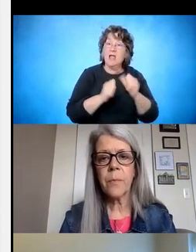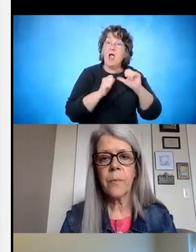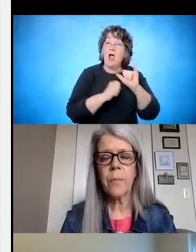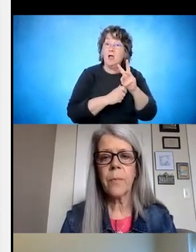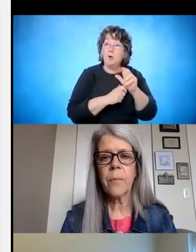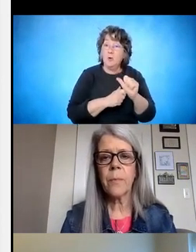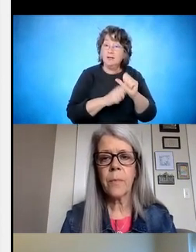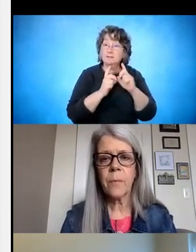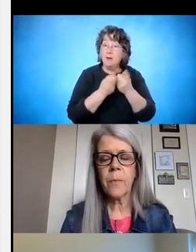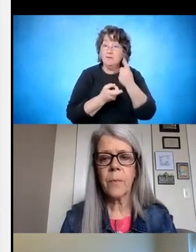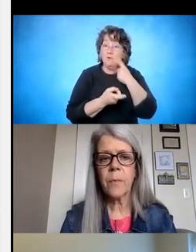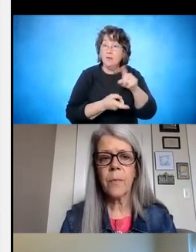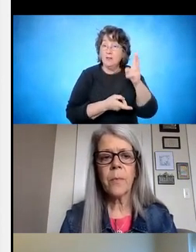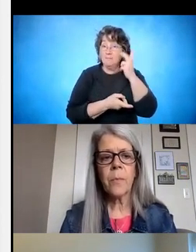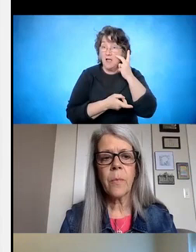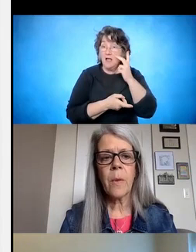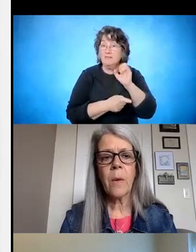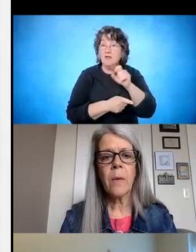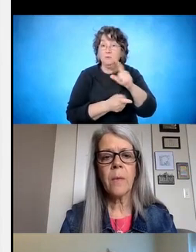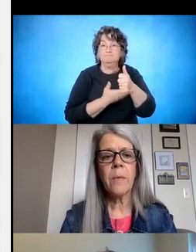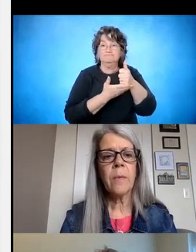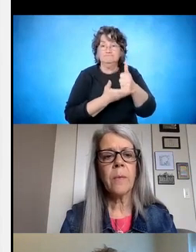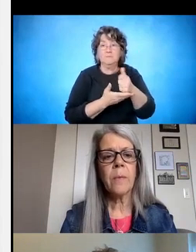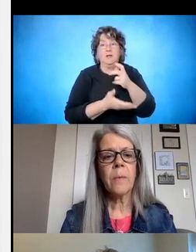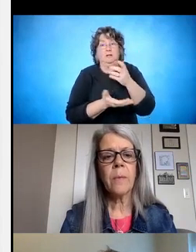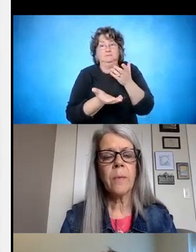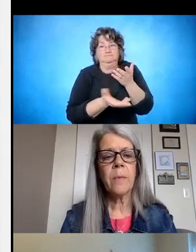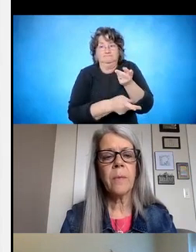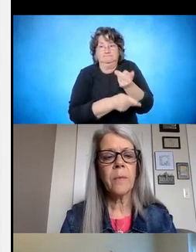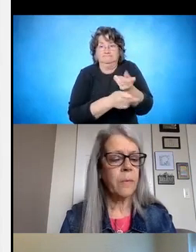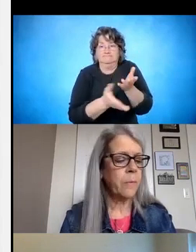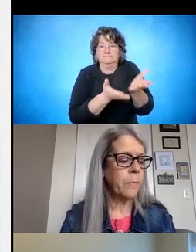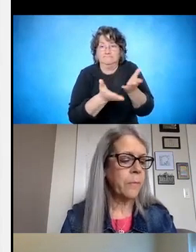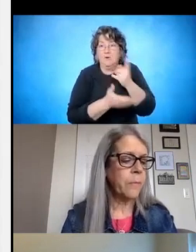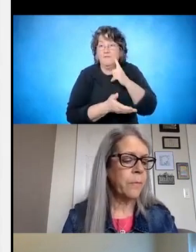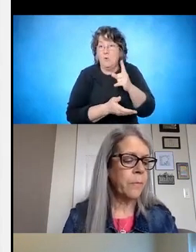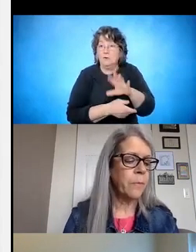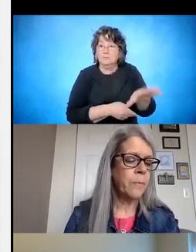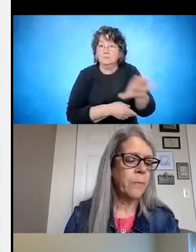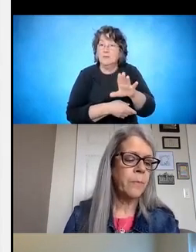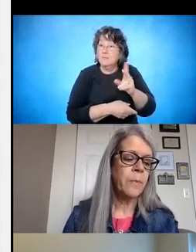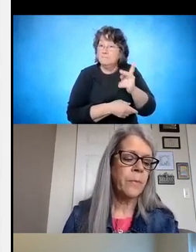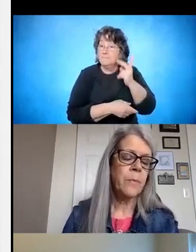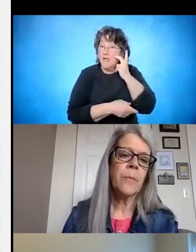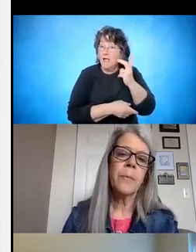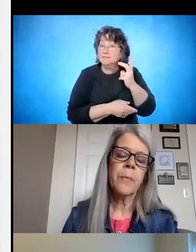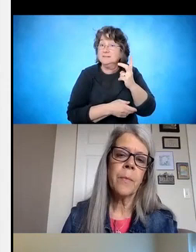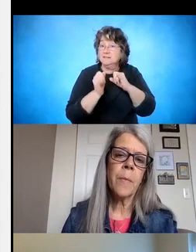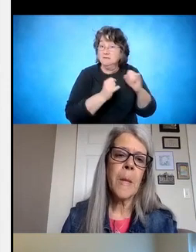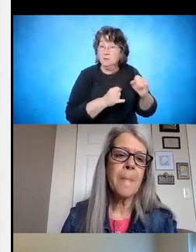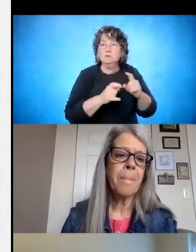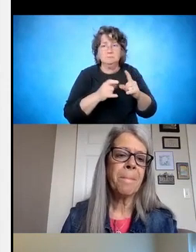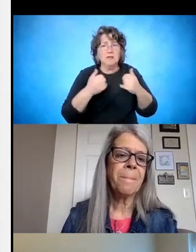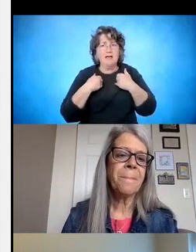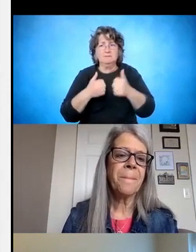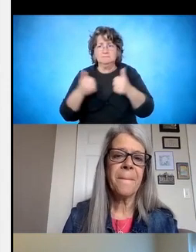serves, obviously, individuals who are blind in the state of Iowa. So we do have separate agencies, but that just adds to the complexity